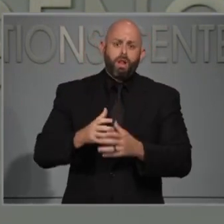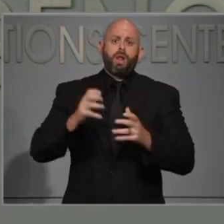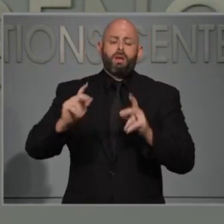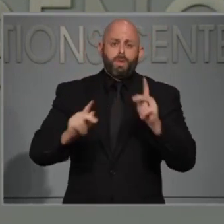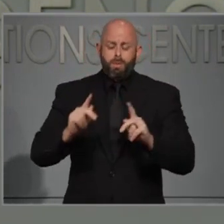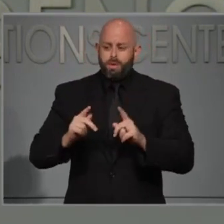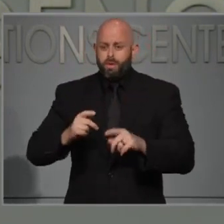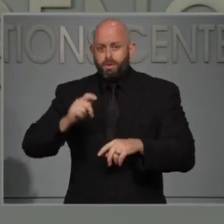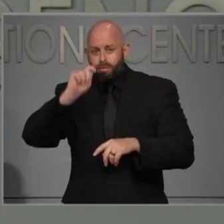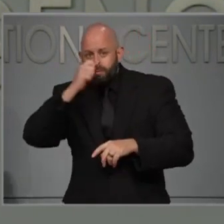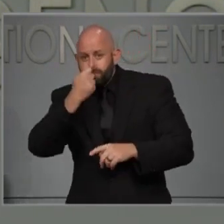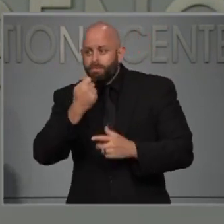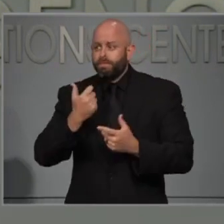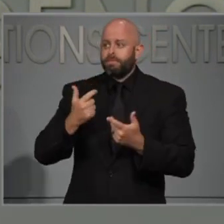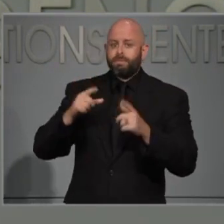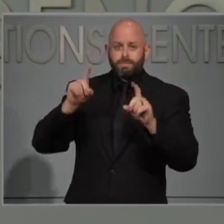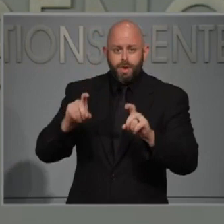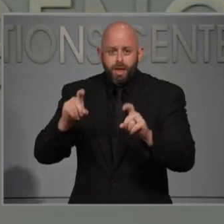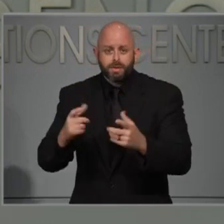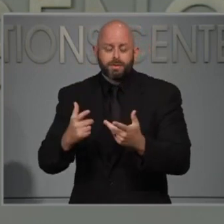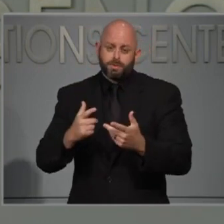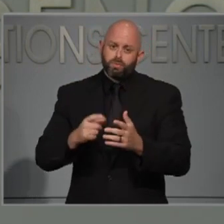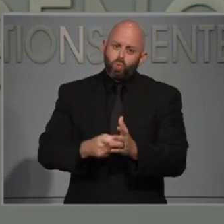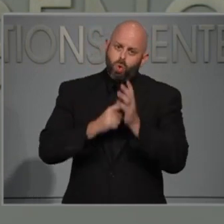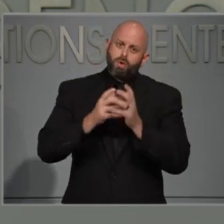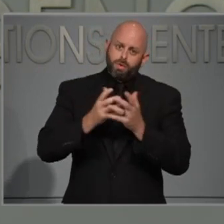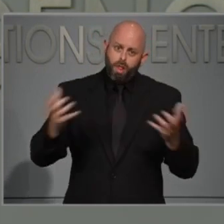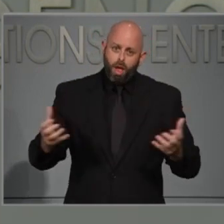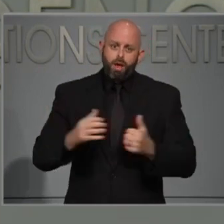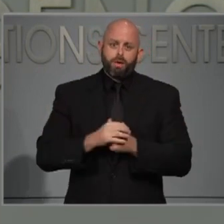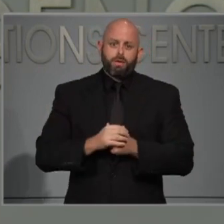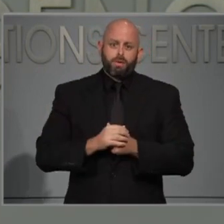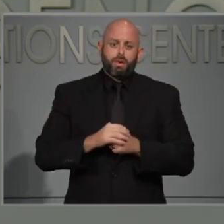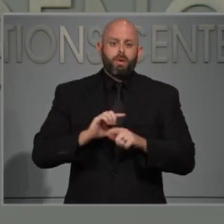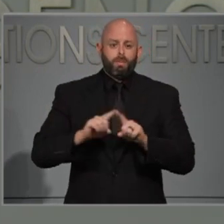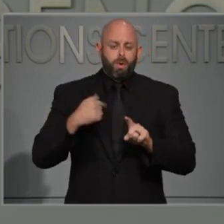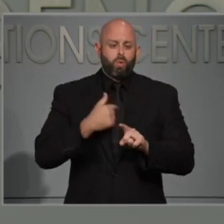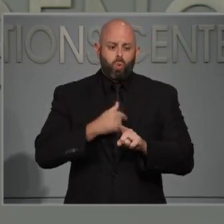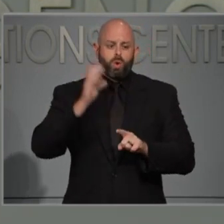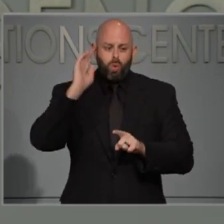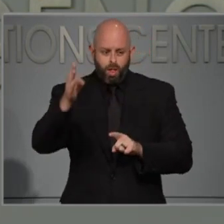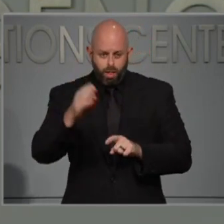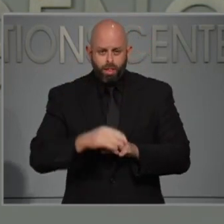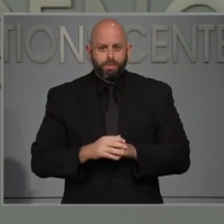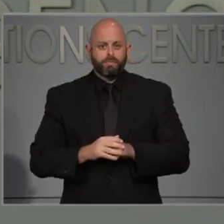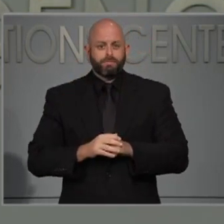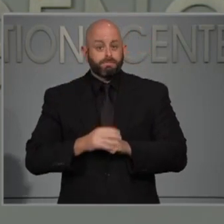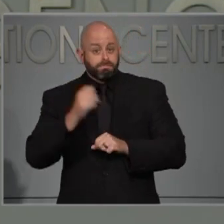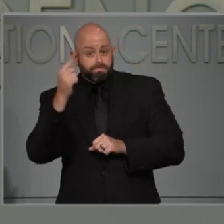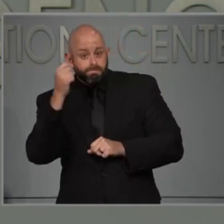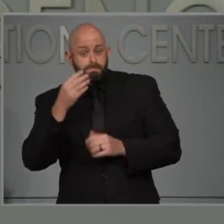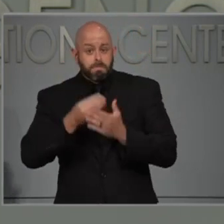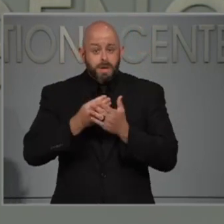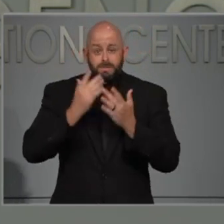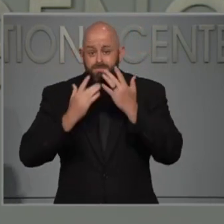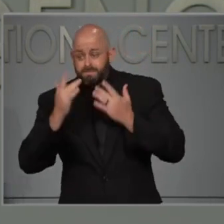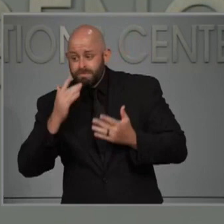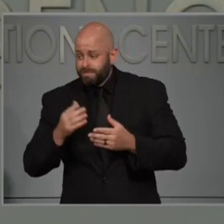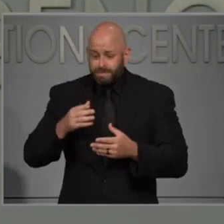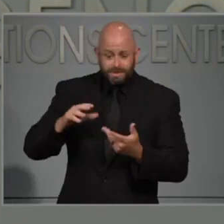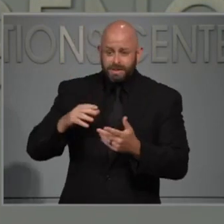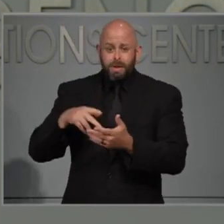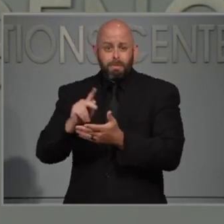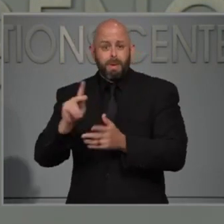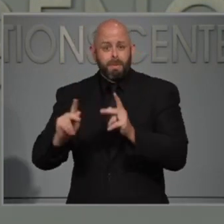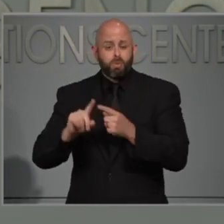financial challenges to make all that possible. So testing is important. We want to do it. But I want to make that important